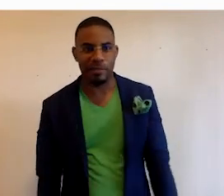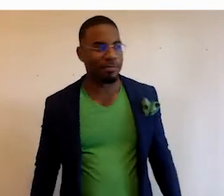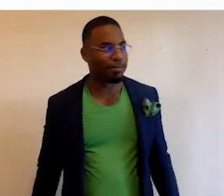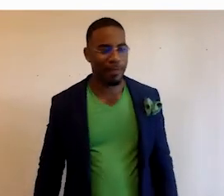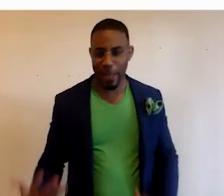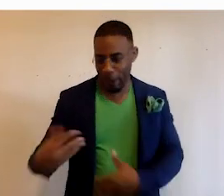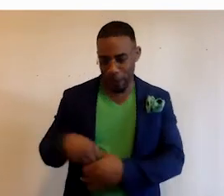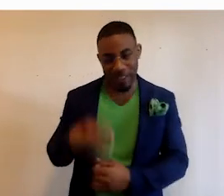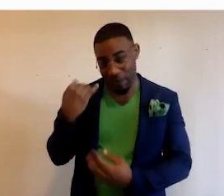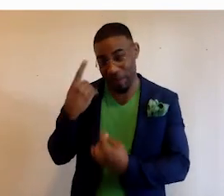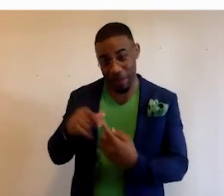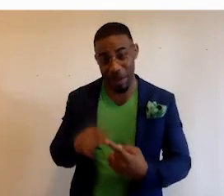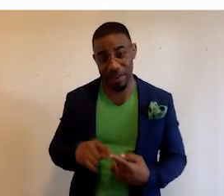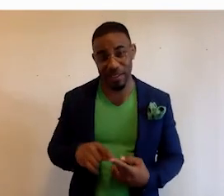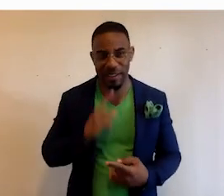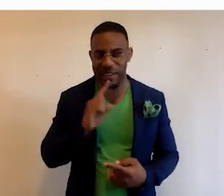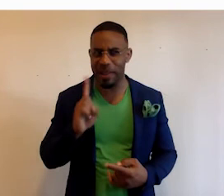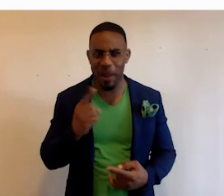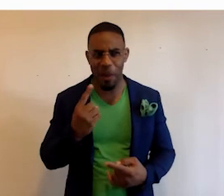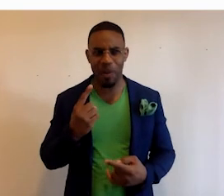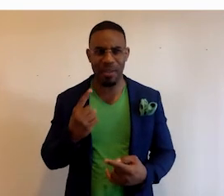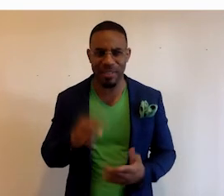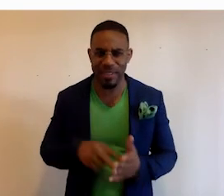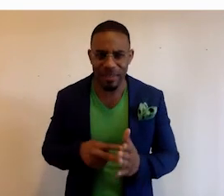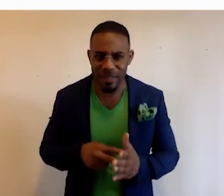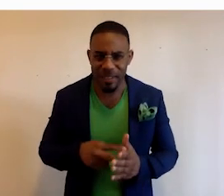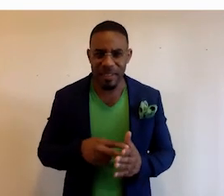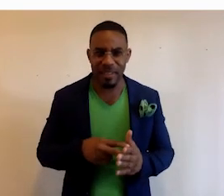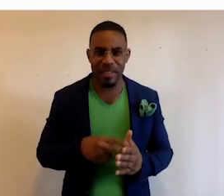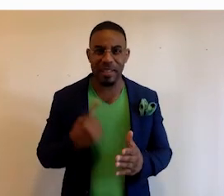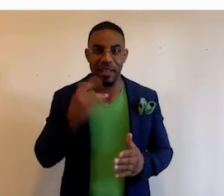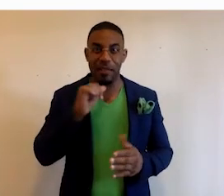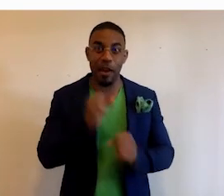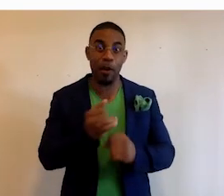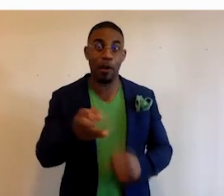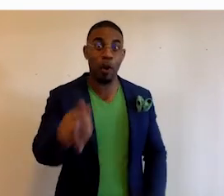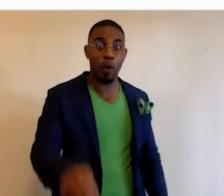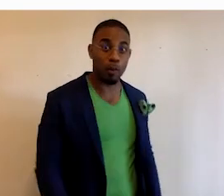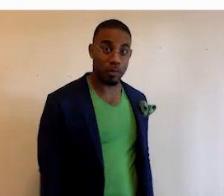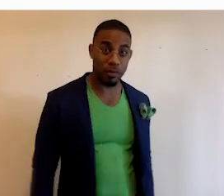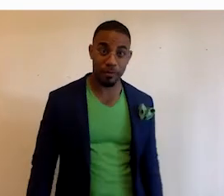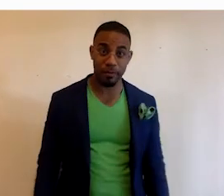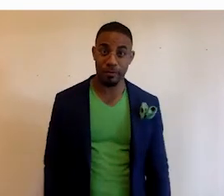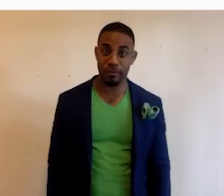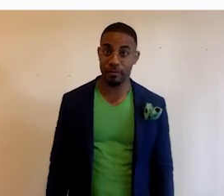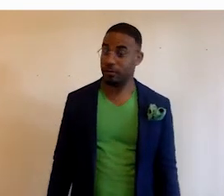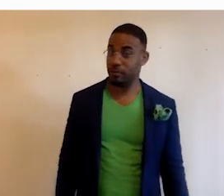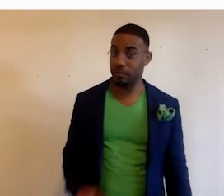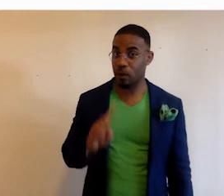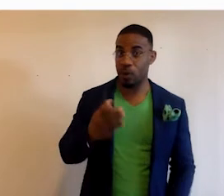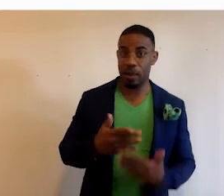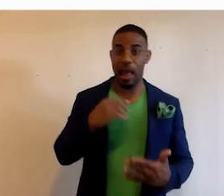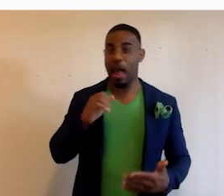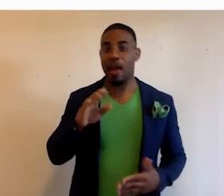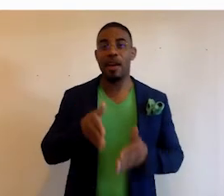Inclusion, if you think about it, though, is only needed if you have not created your own. The only thing I